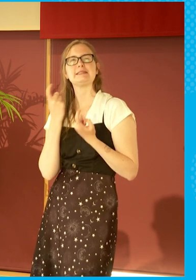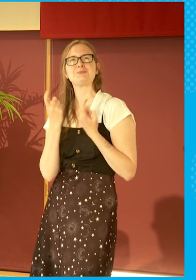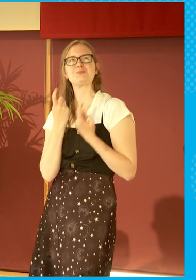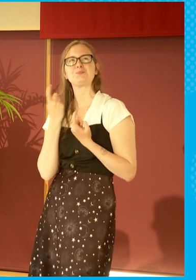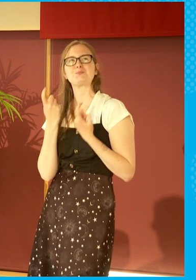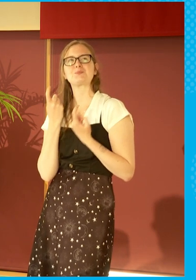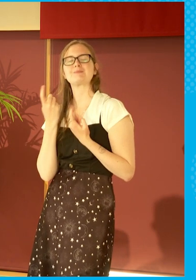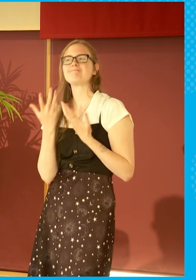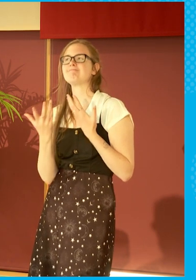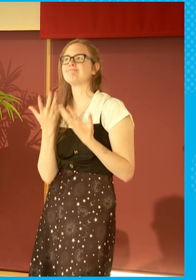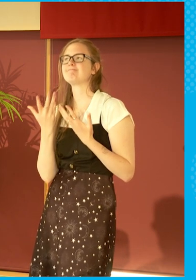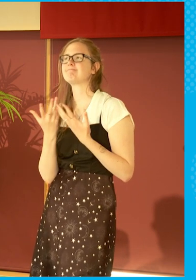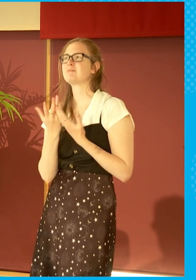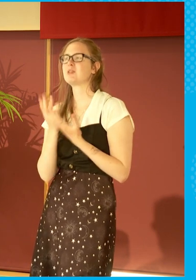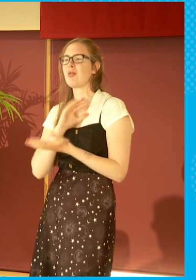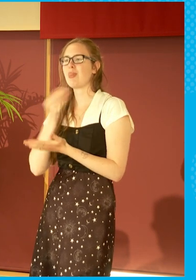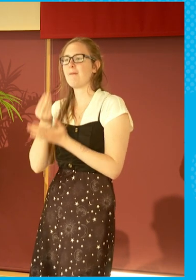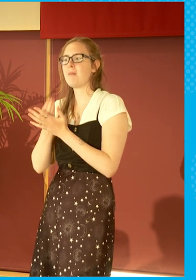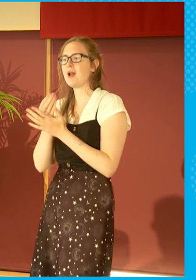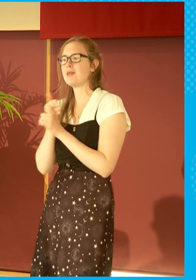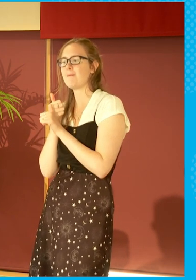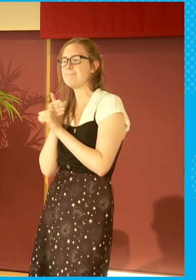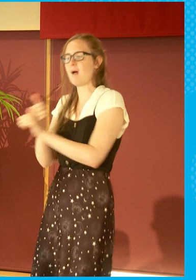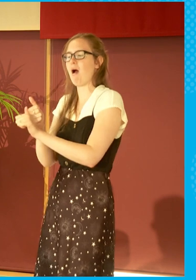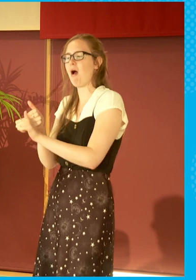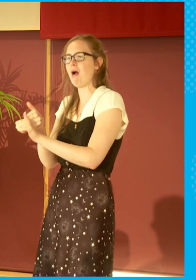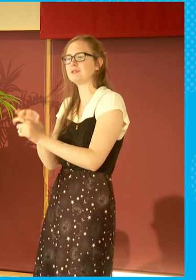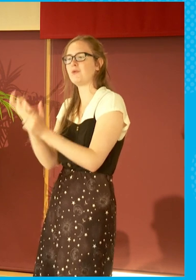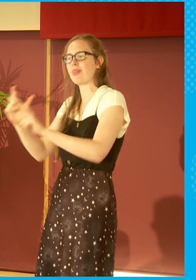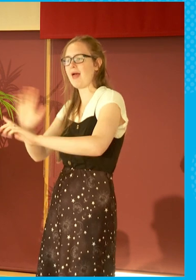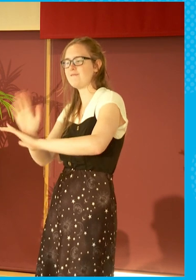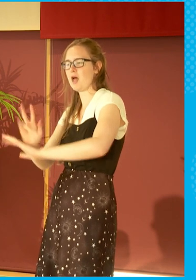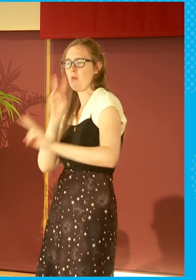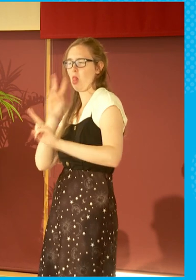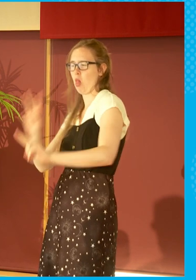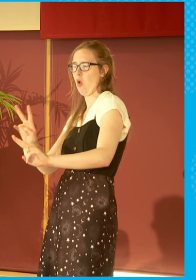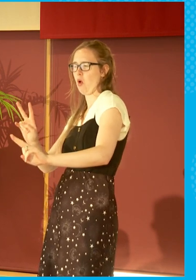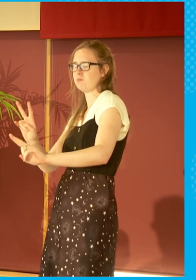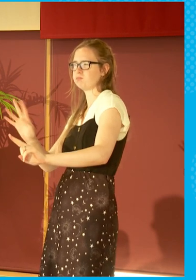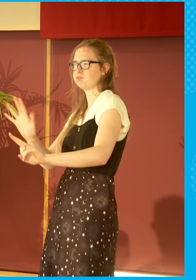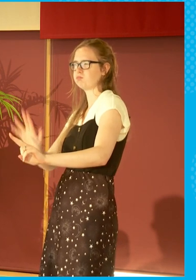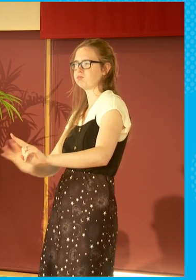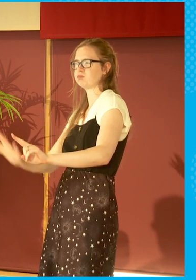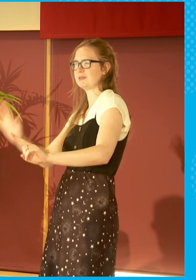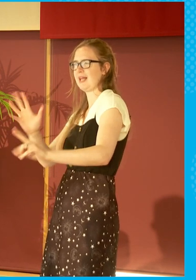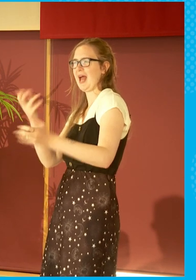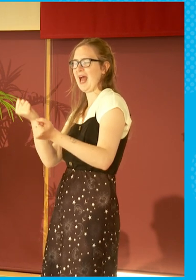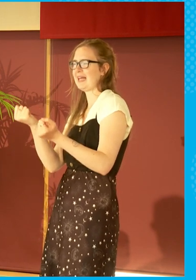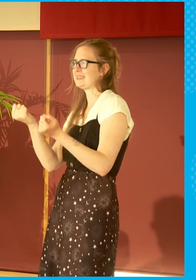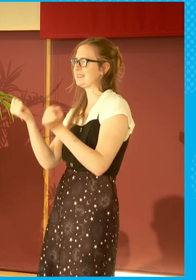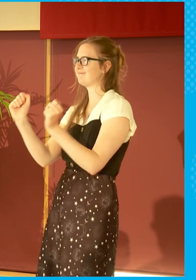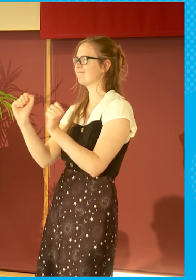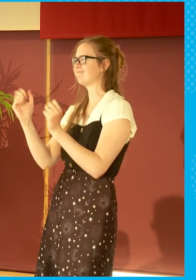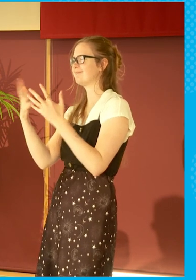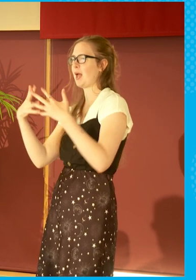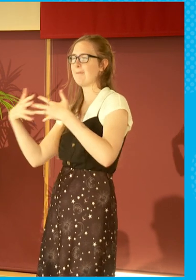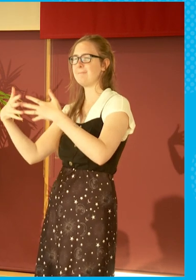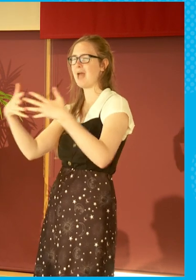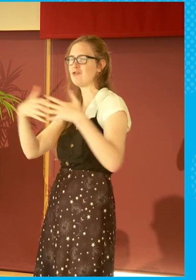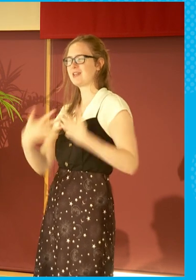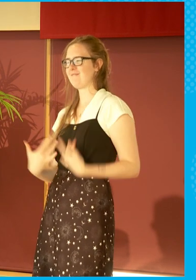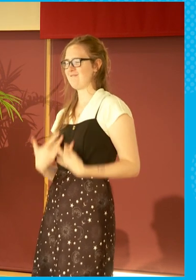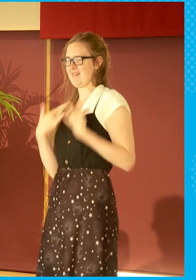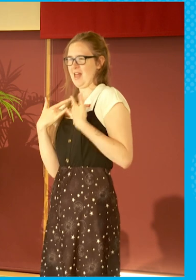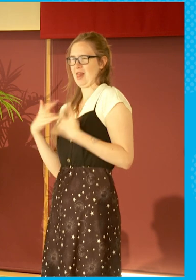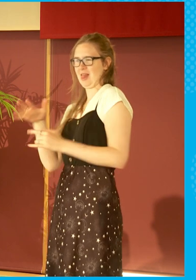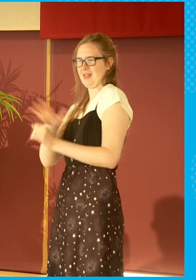The amount of money behind it and the way that it looks, it's got that American-looking feeling, it's an